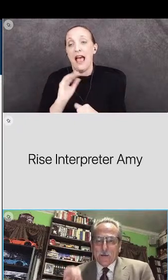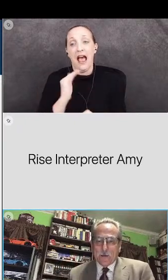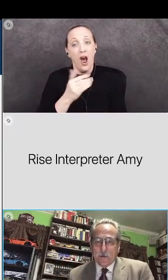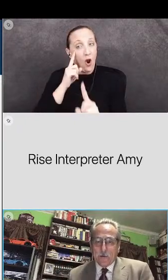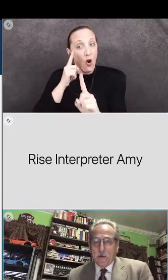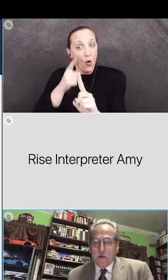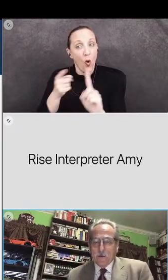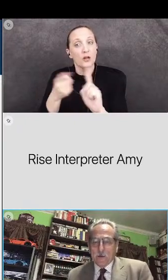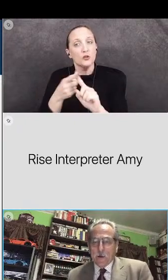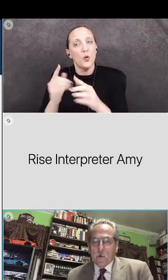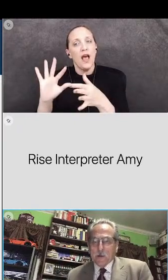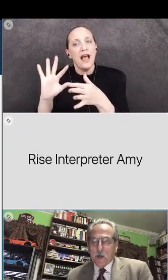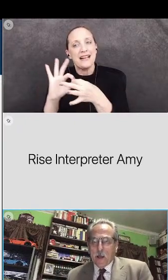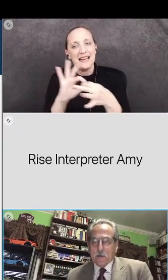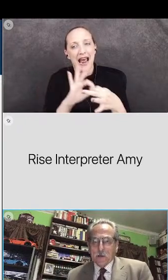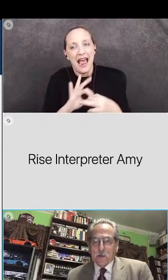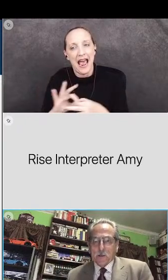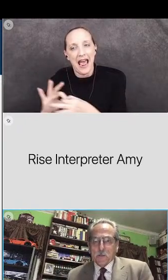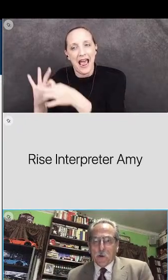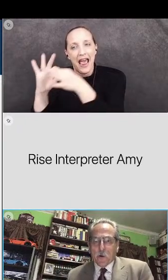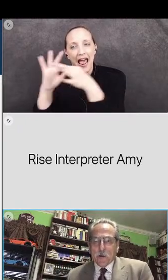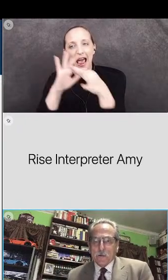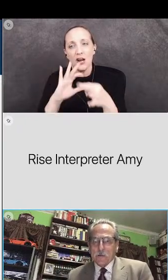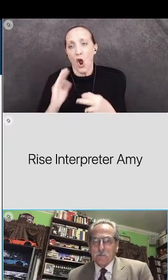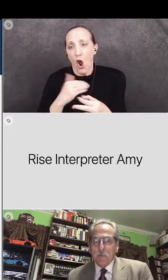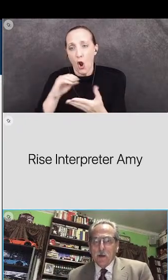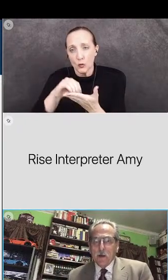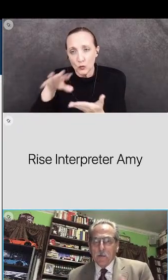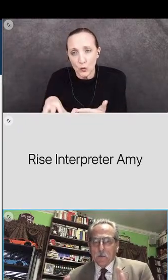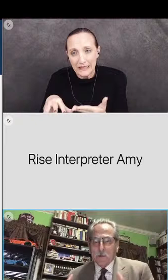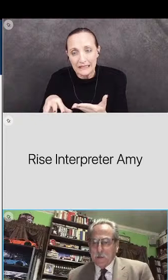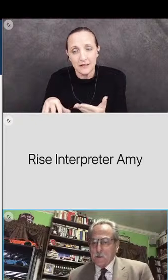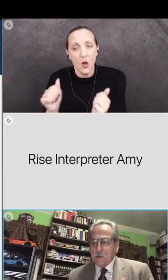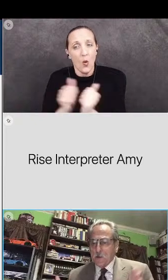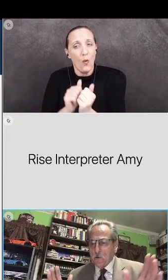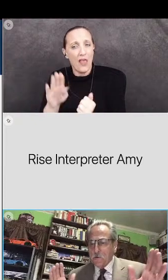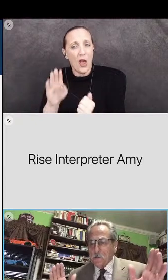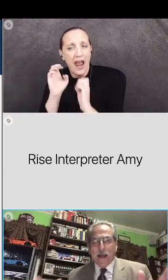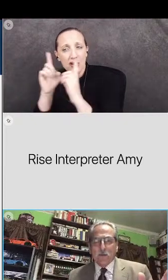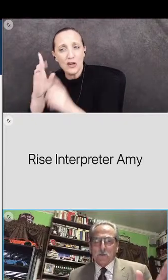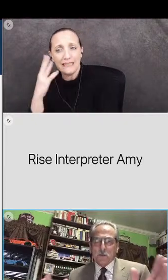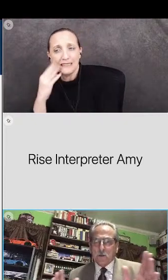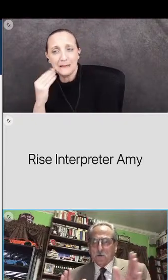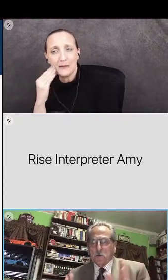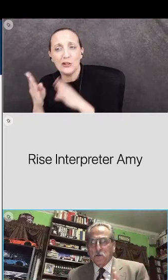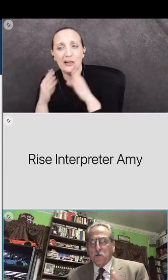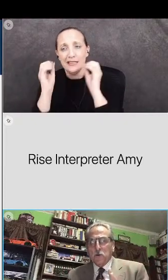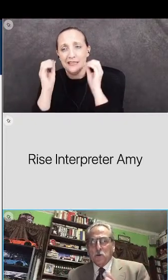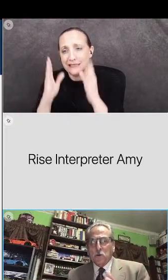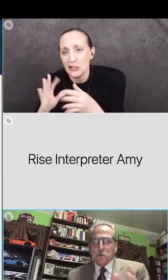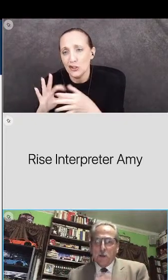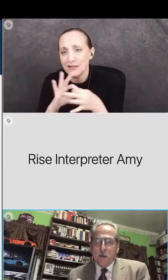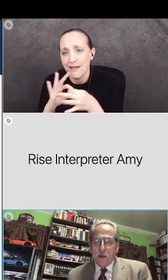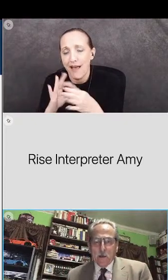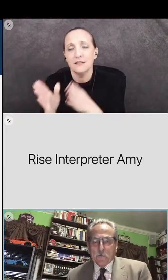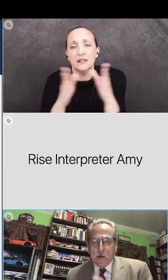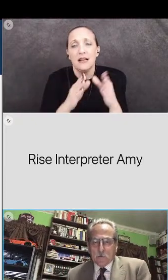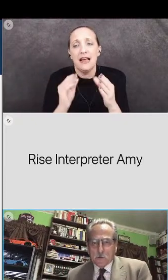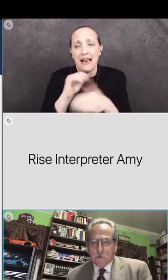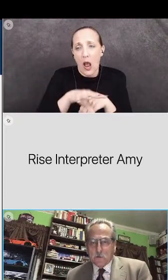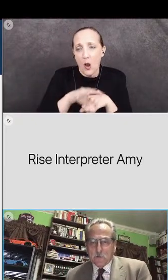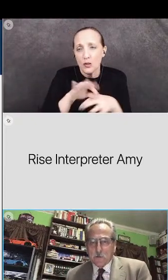are connected to their educational experience their teachers counselors tutors